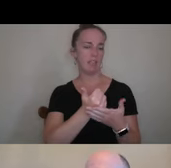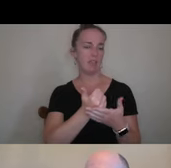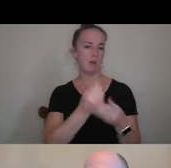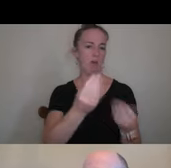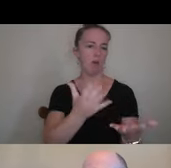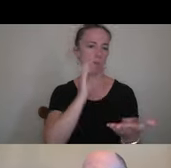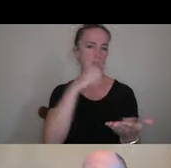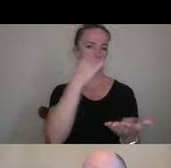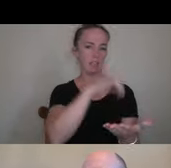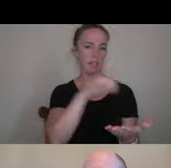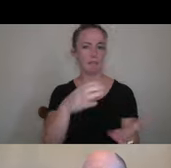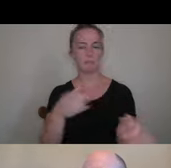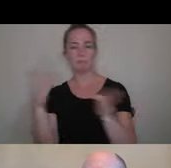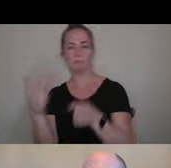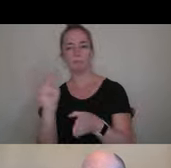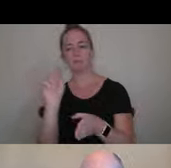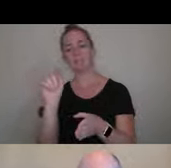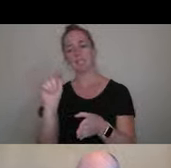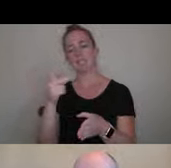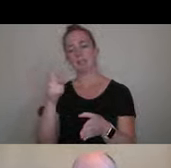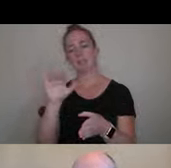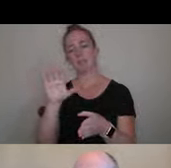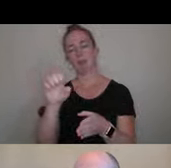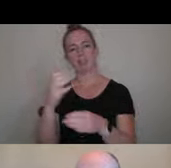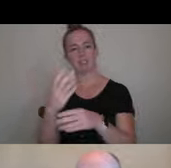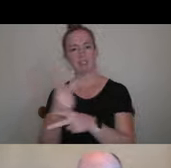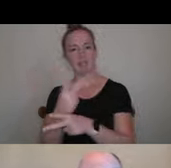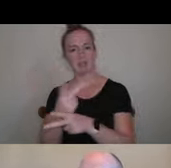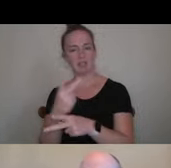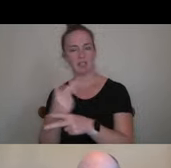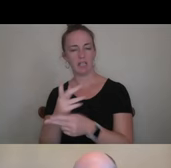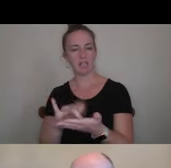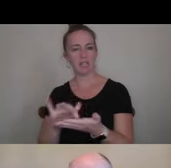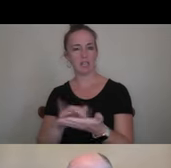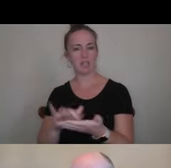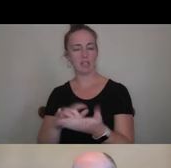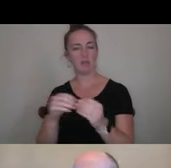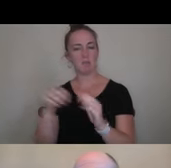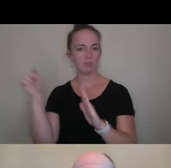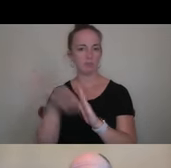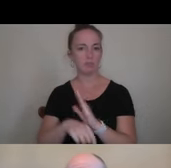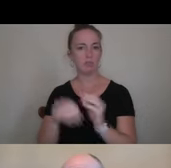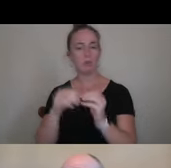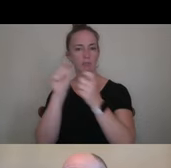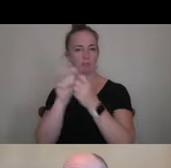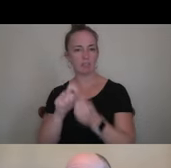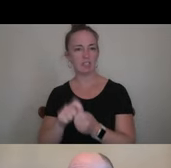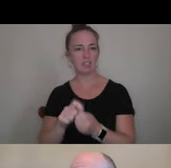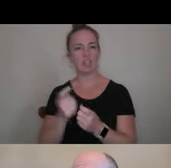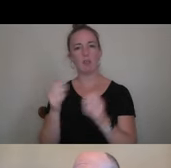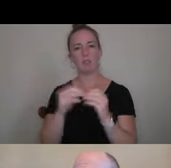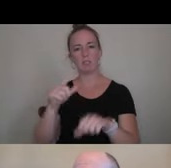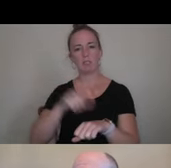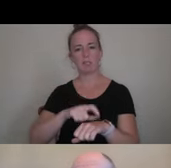net price calculator. Uh, it goes a little more in depth, a little more detailed, take a little more time for you to fill out, but we'll give you a